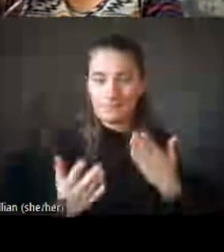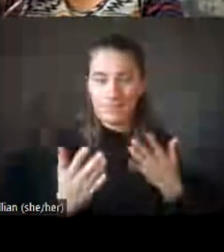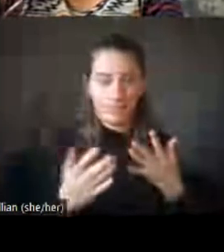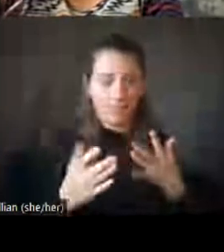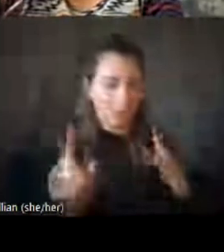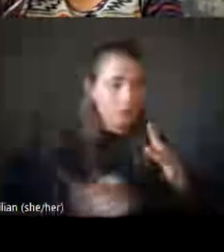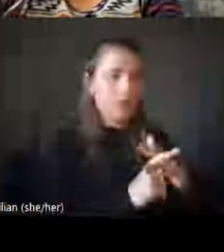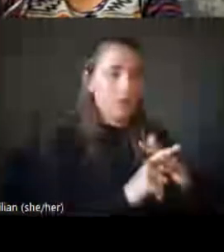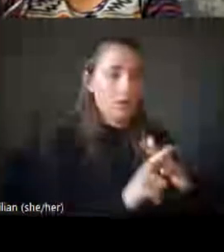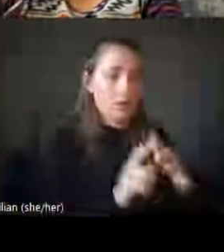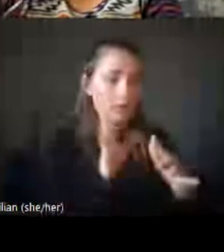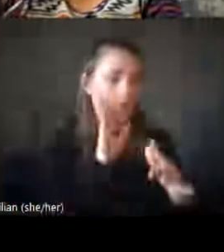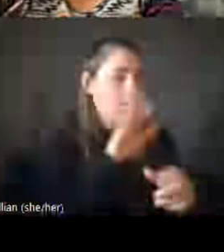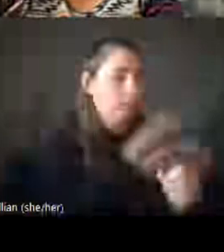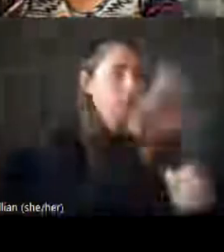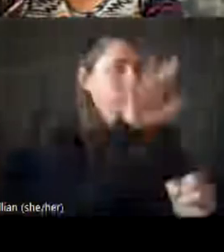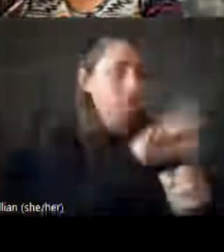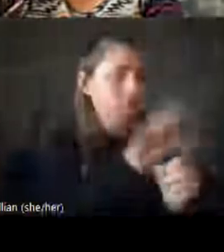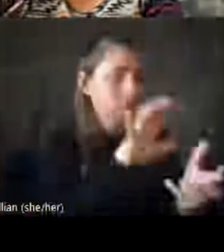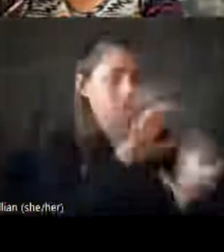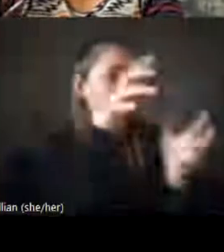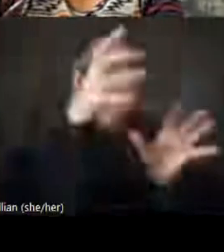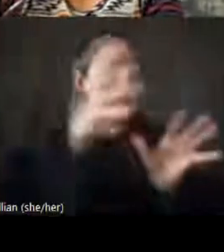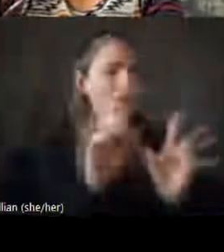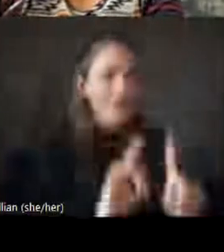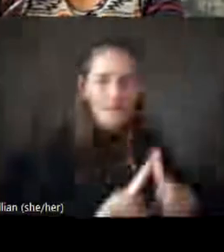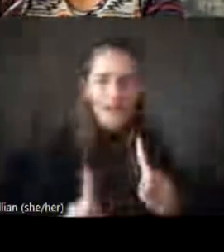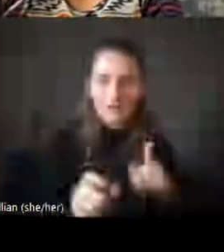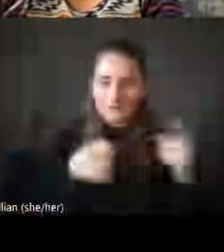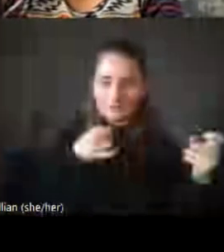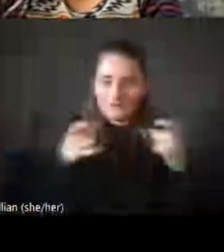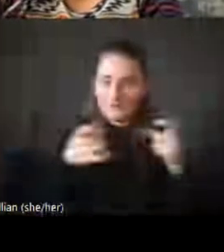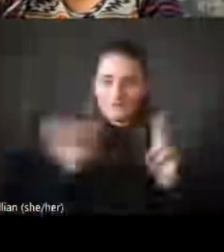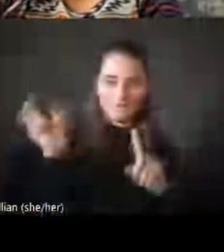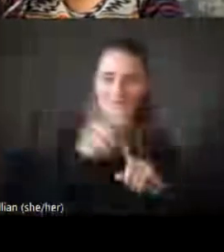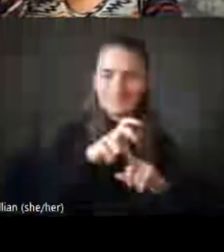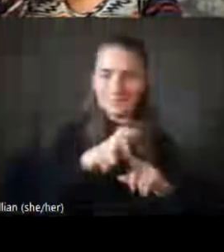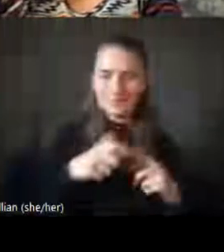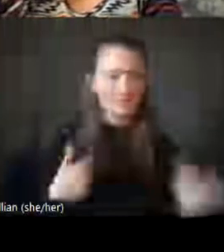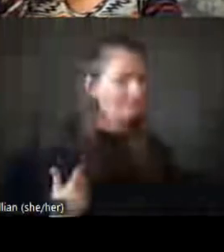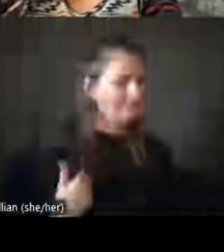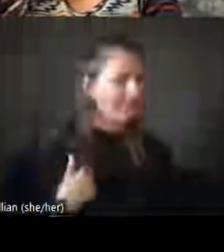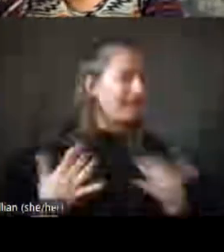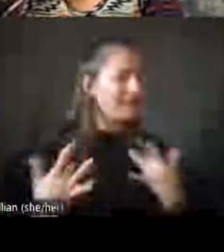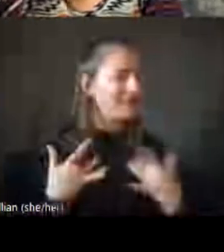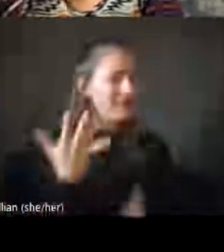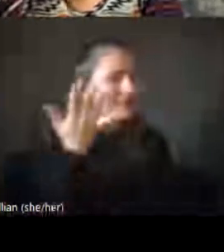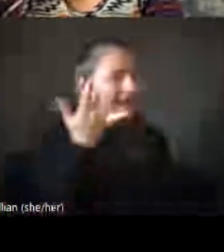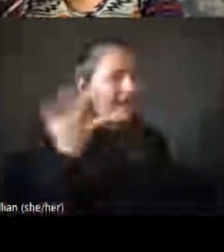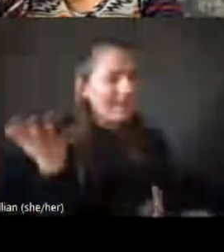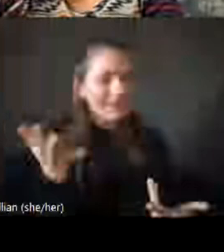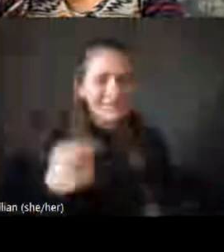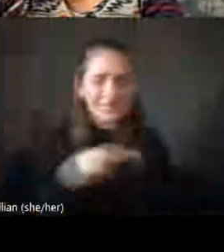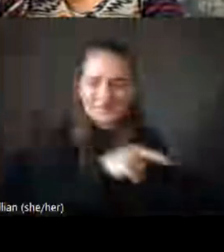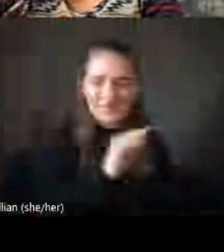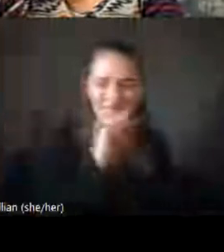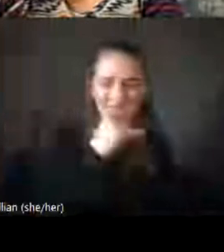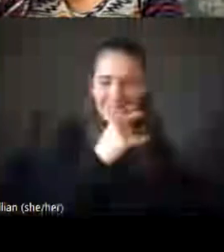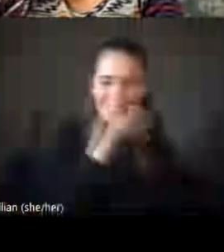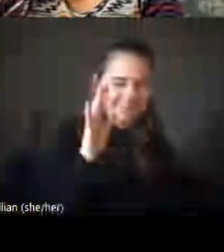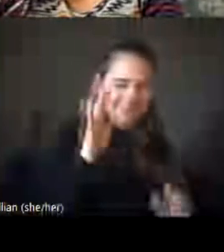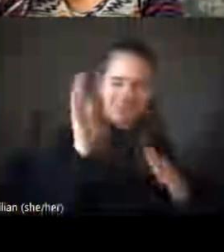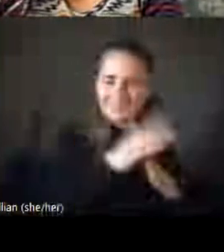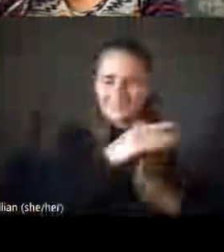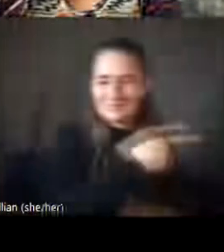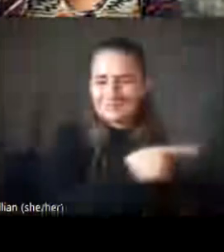of a sudden he just handles it like a champion, you know, and I'm like, what was I so worried about? You know, like this kid's got it, you know,